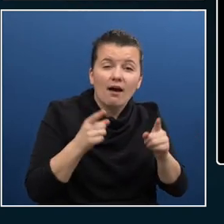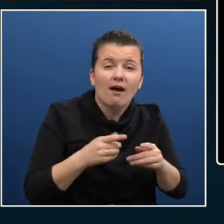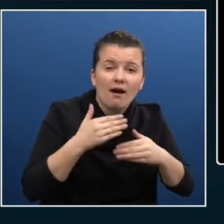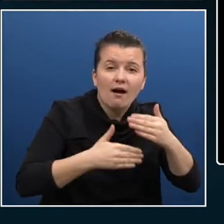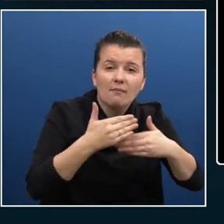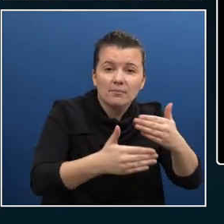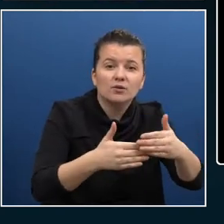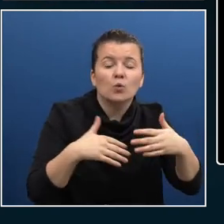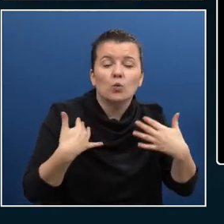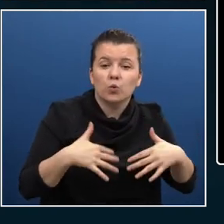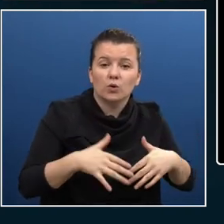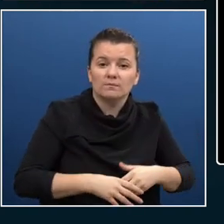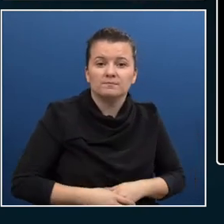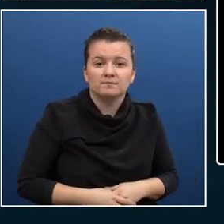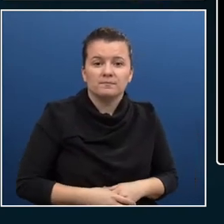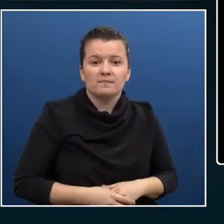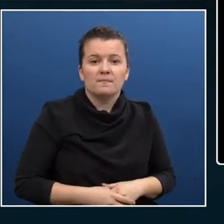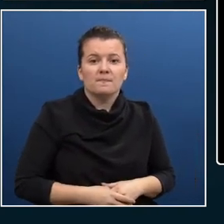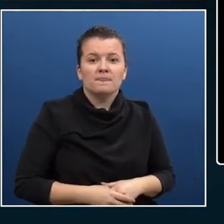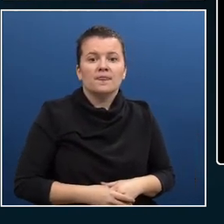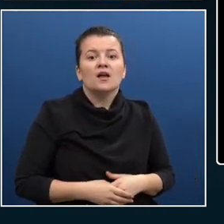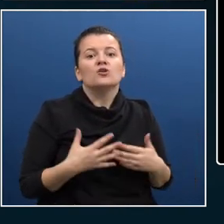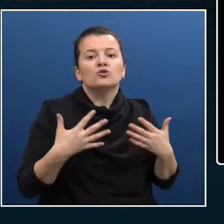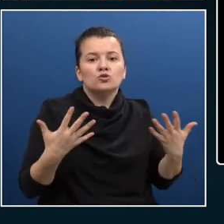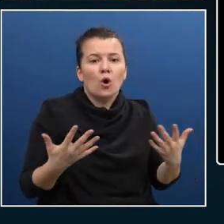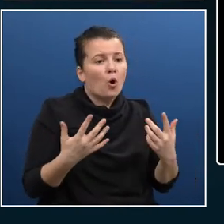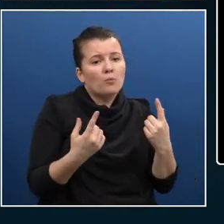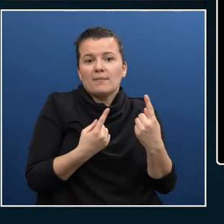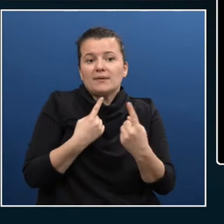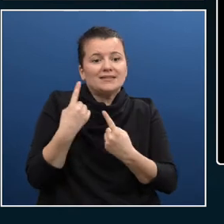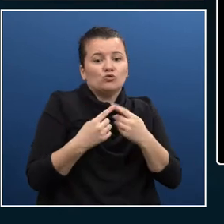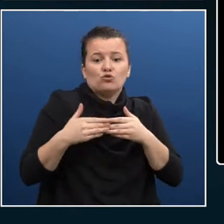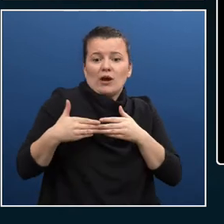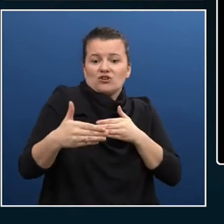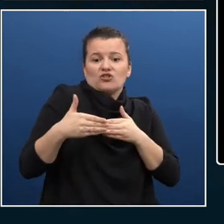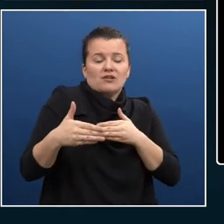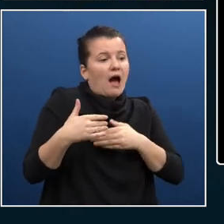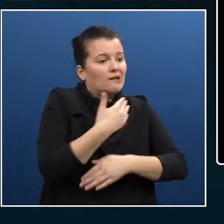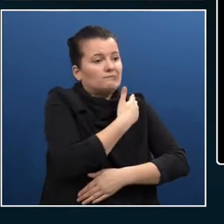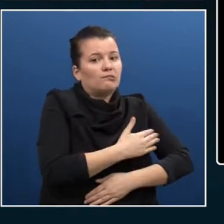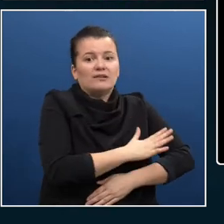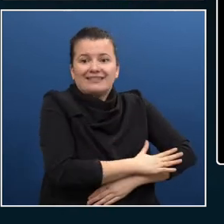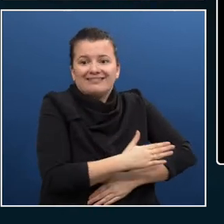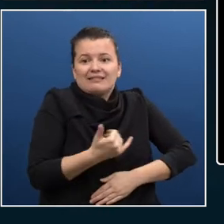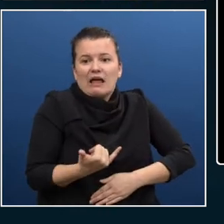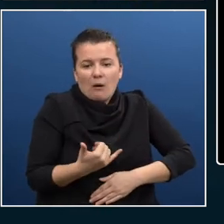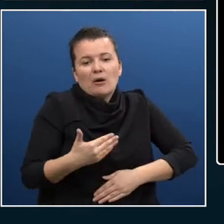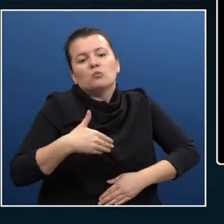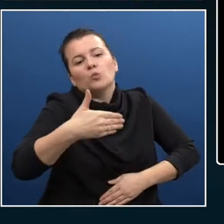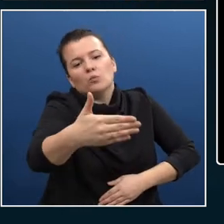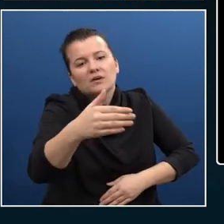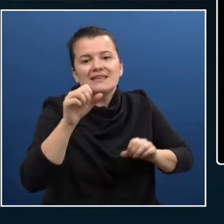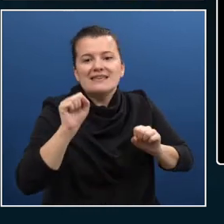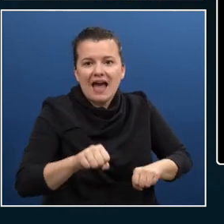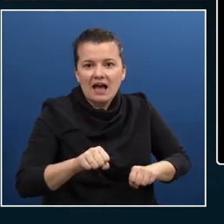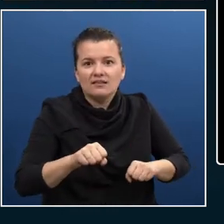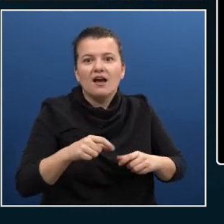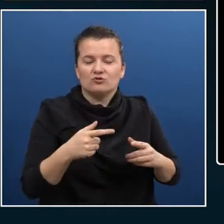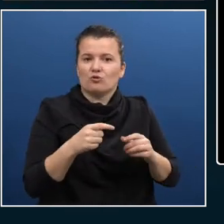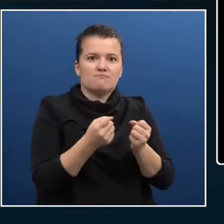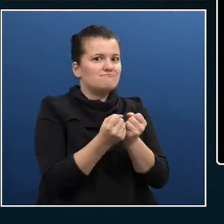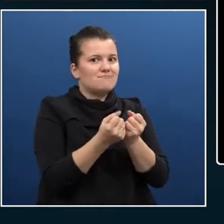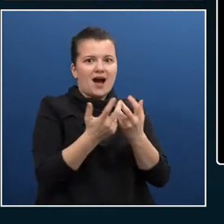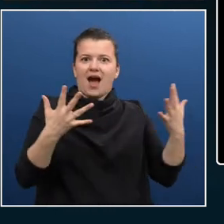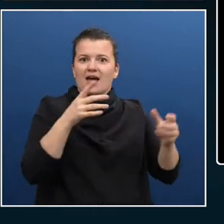accessible issues, 8 million. So in total, 21 million people. So now we've sold for one, extended to many. Now, when you take